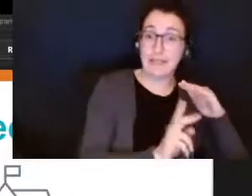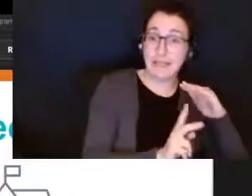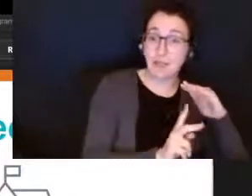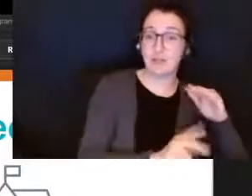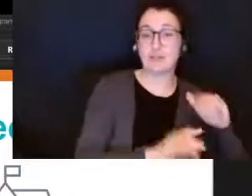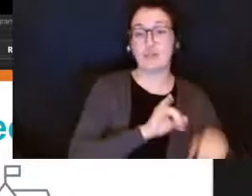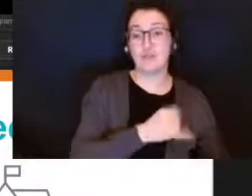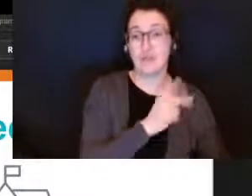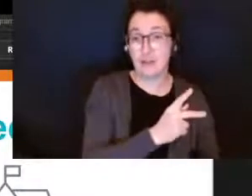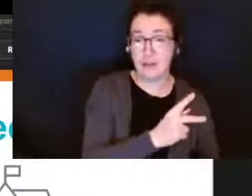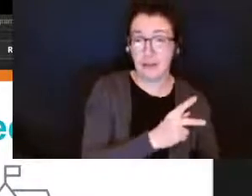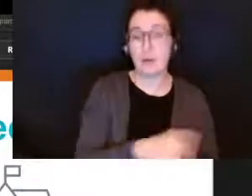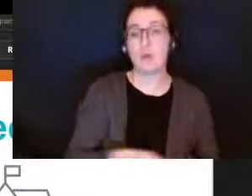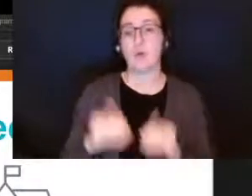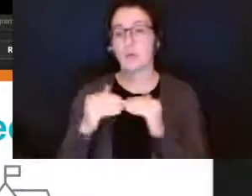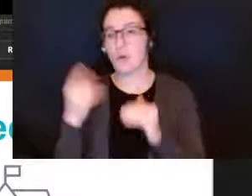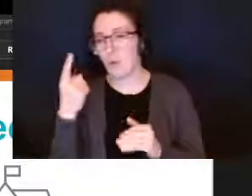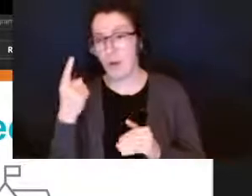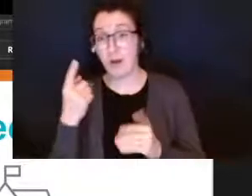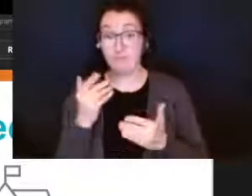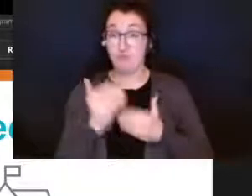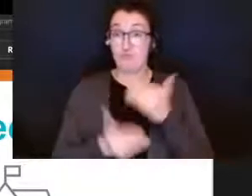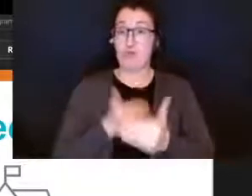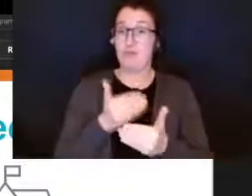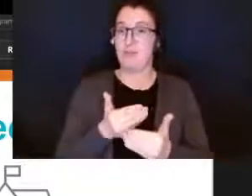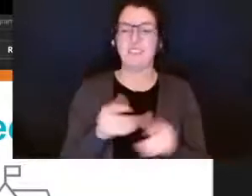the process will remain the same that you're hearing hearing tonight